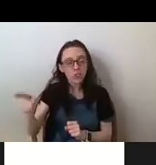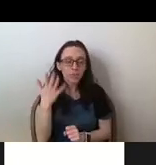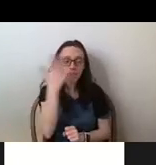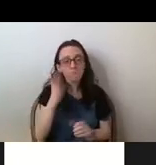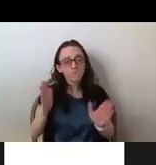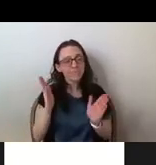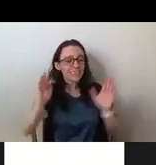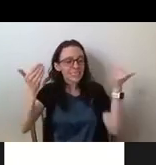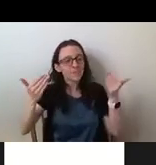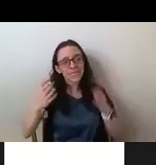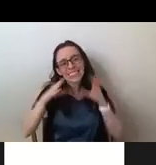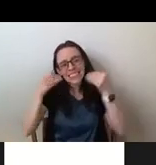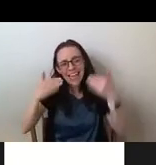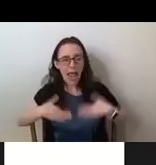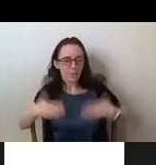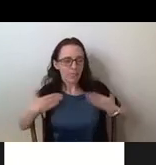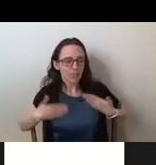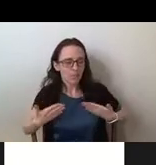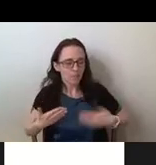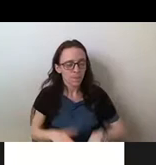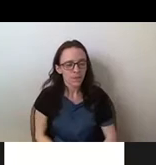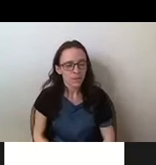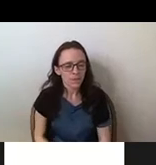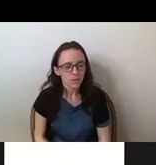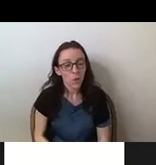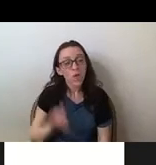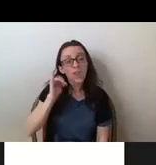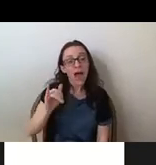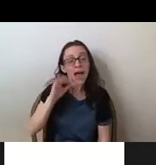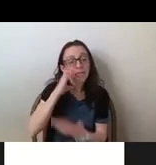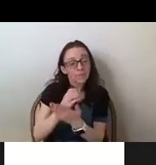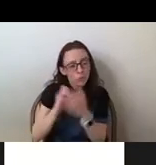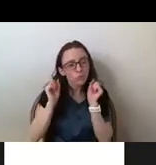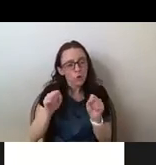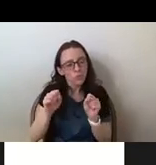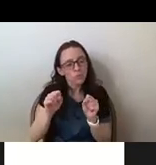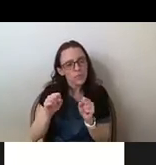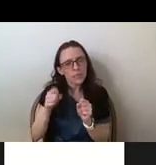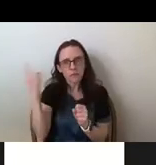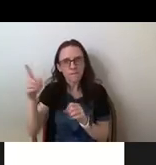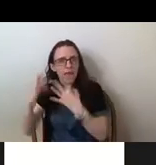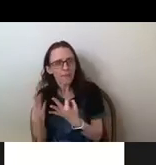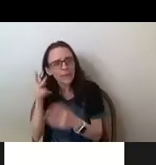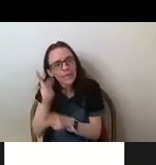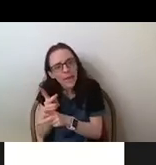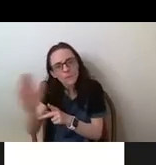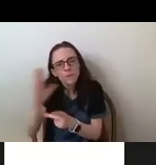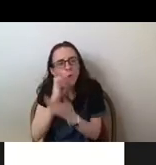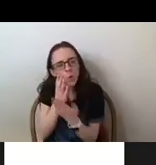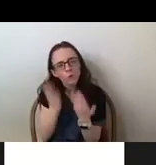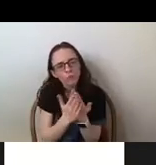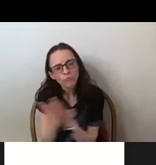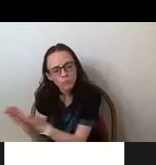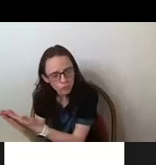and this image was probably lived within somebody's family archives. shows how close she was to the family and how her ideas of like her